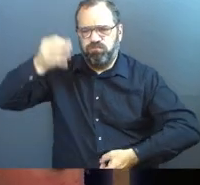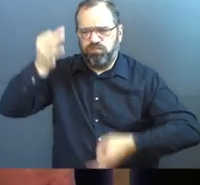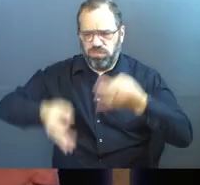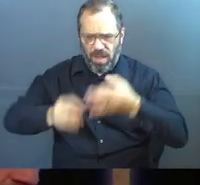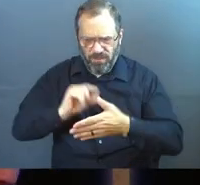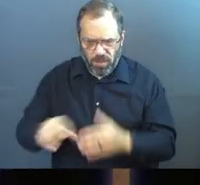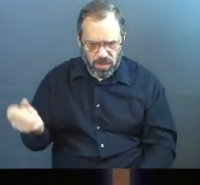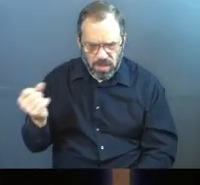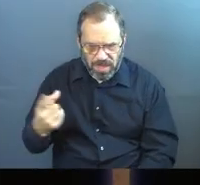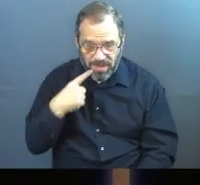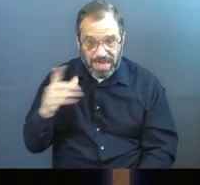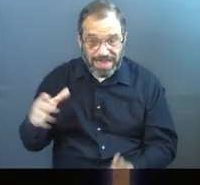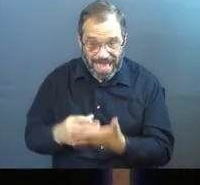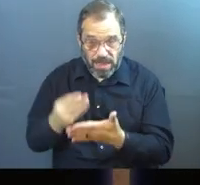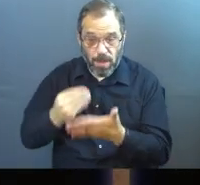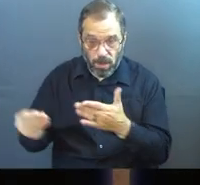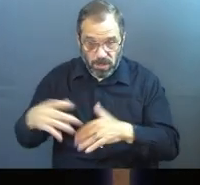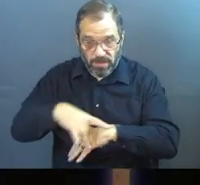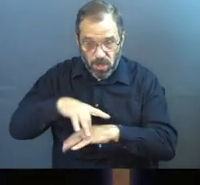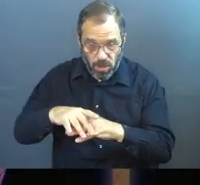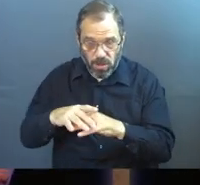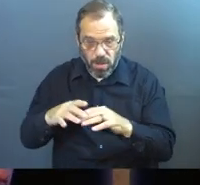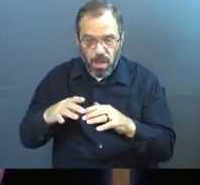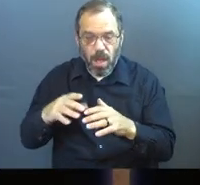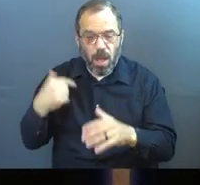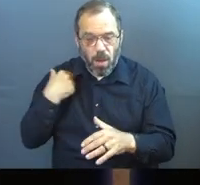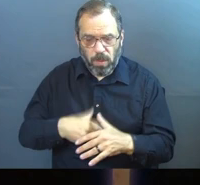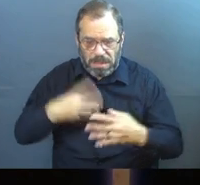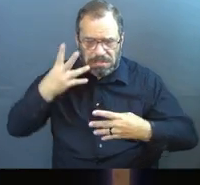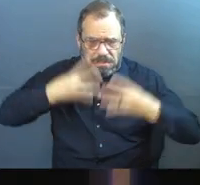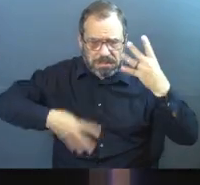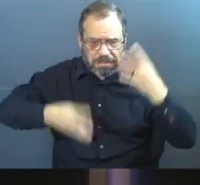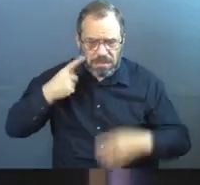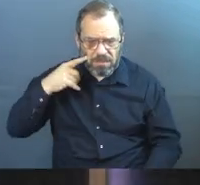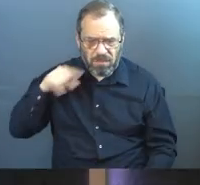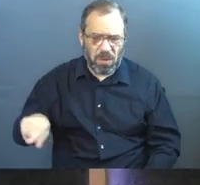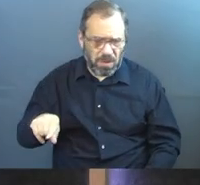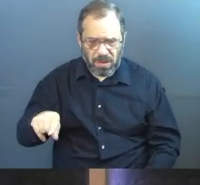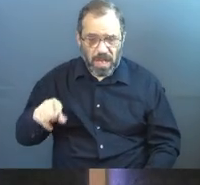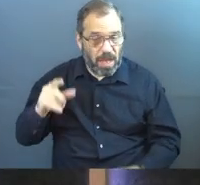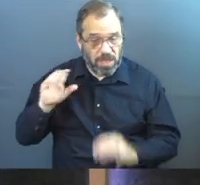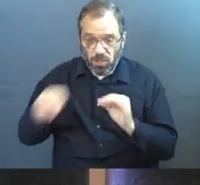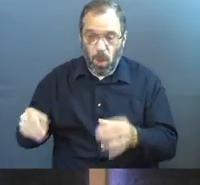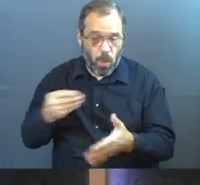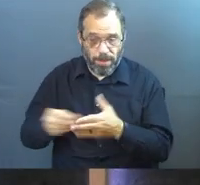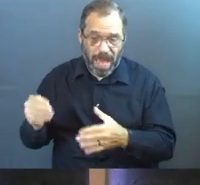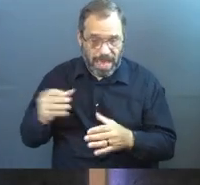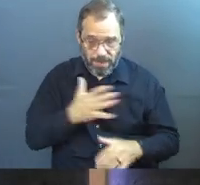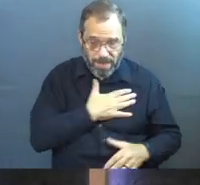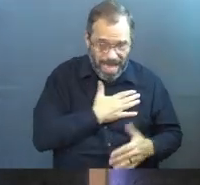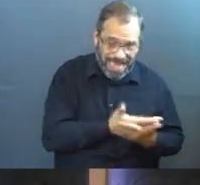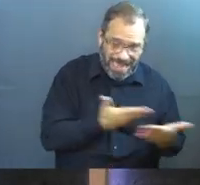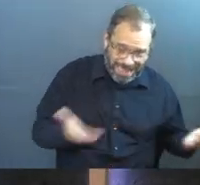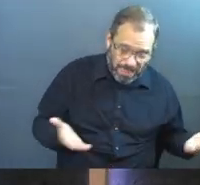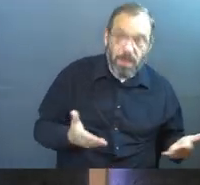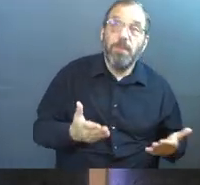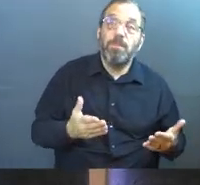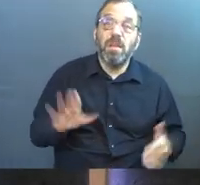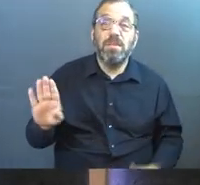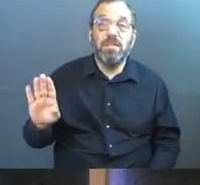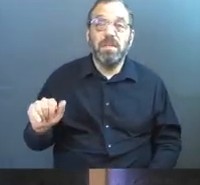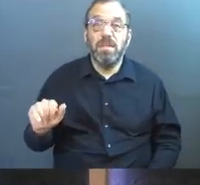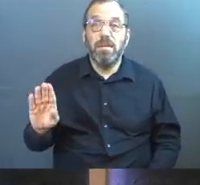And then verse 11, it says, and then the merchants of the earth weep and mourn for her since no one buys their cargo anymore. See,